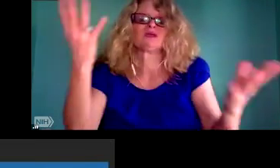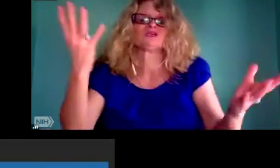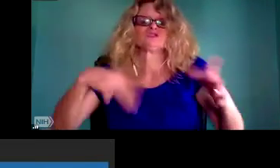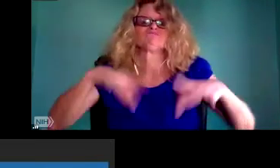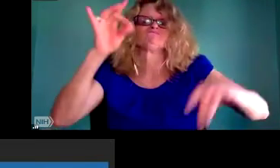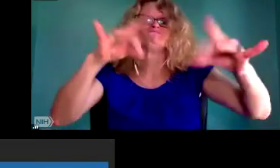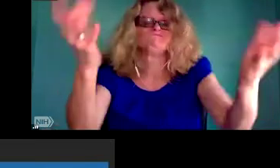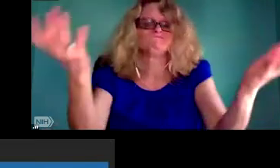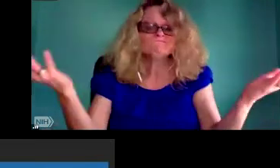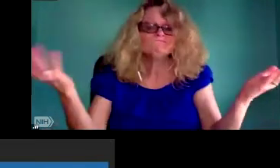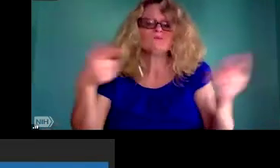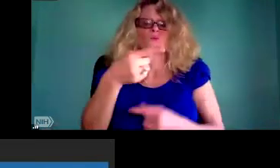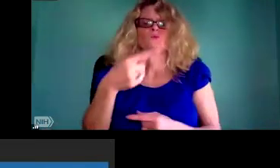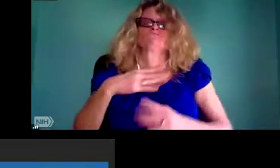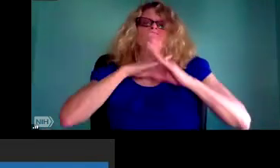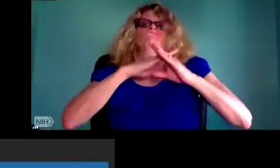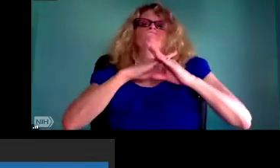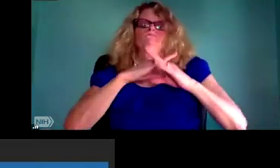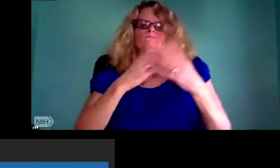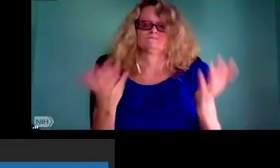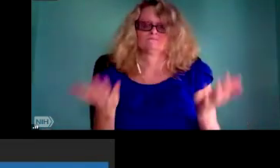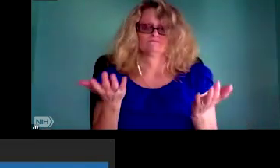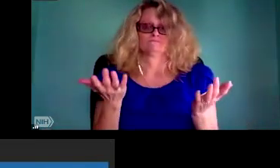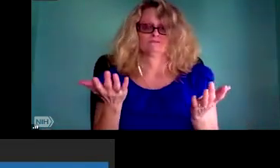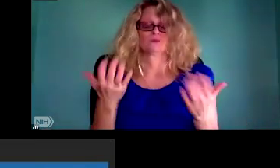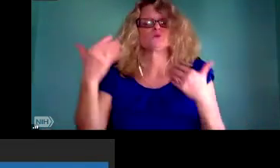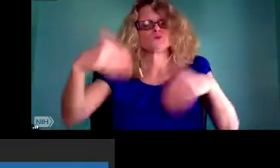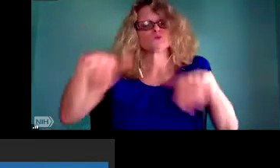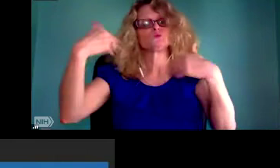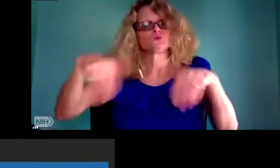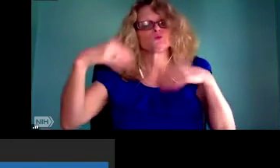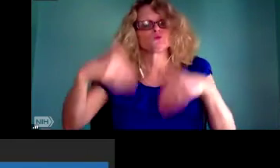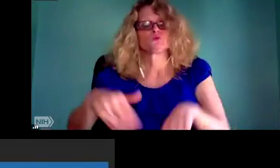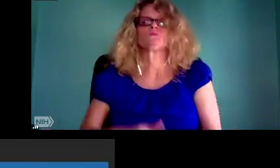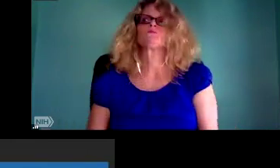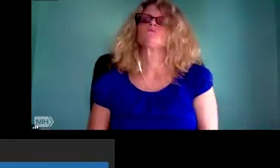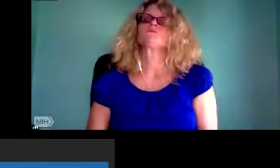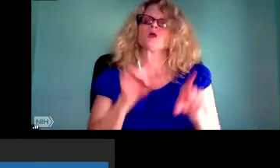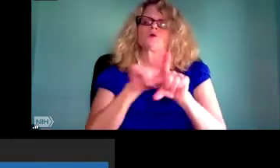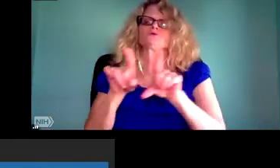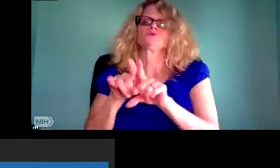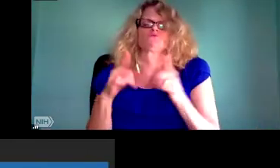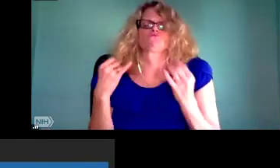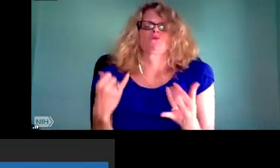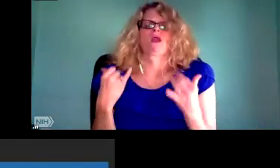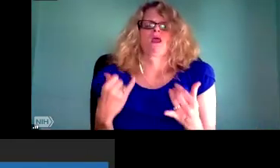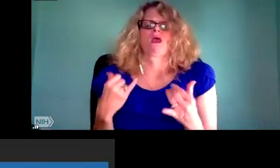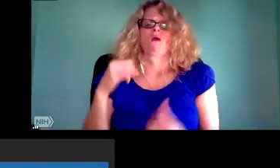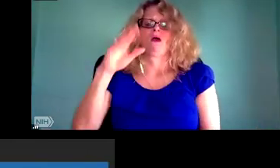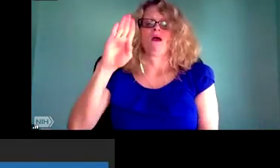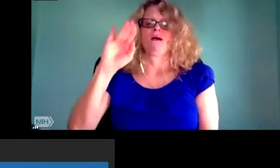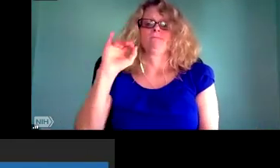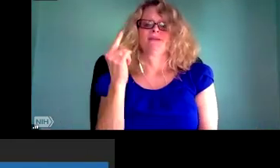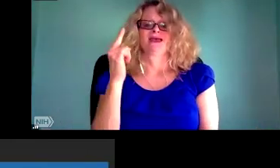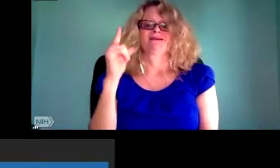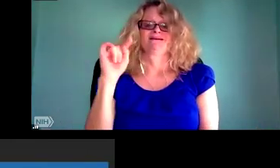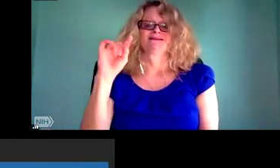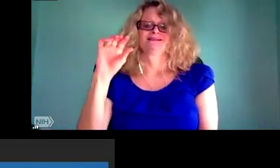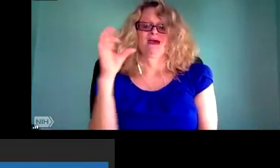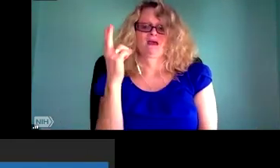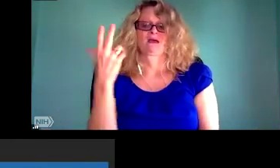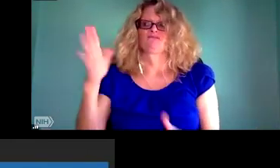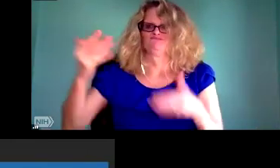when I was born, my mom was chain smoking. Probably the doctor had a cigarette in his mouth when I was born.